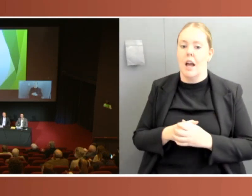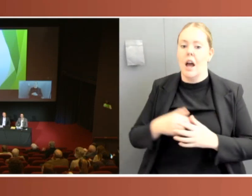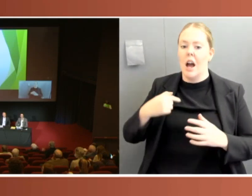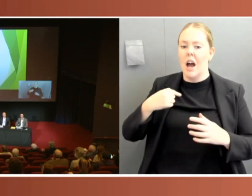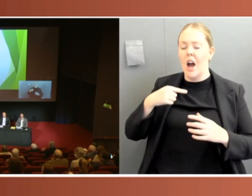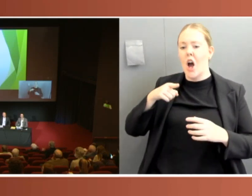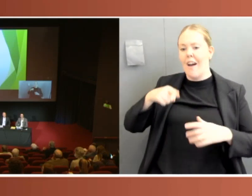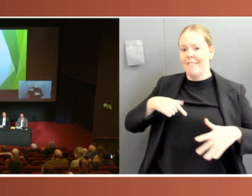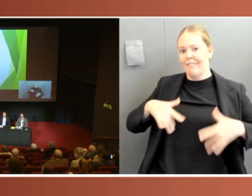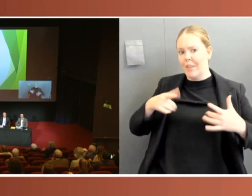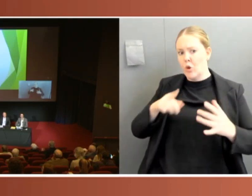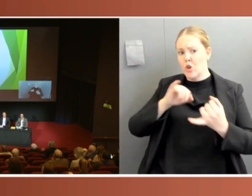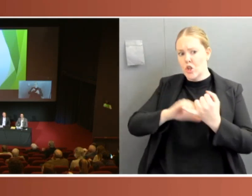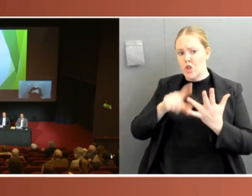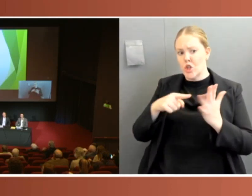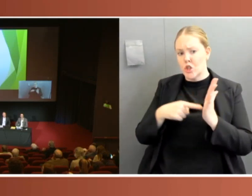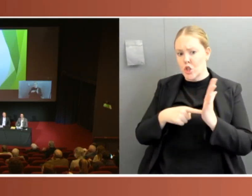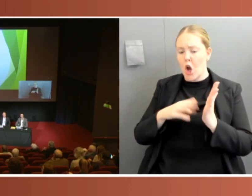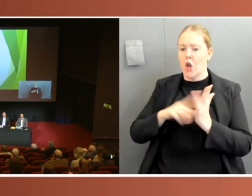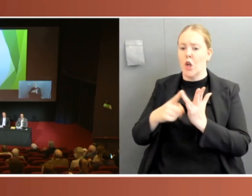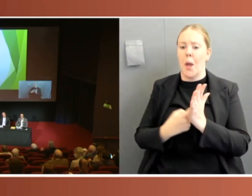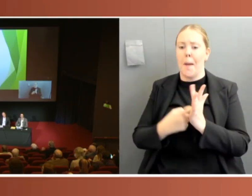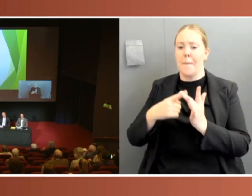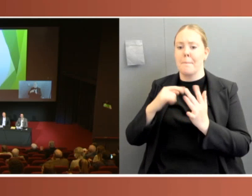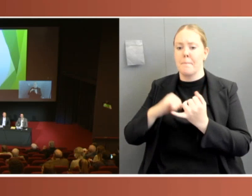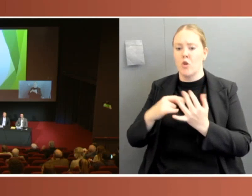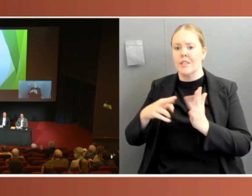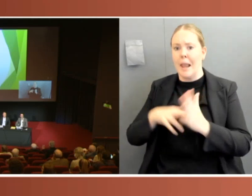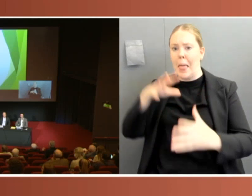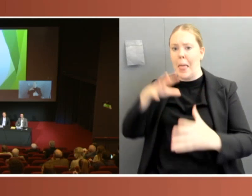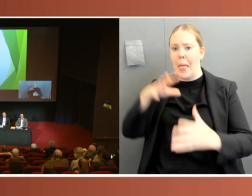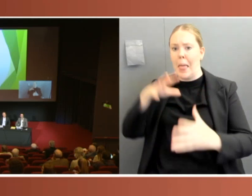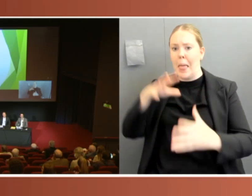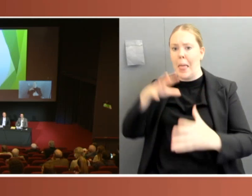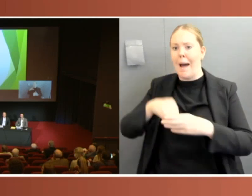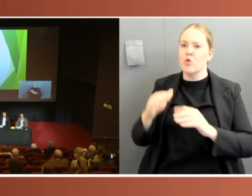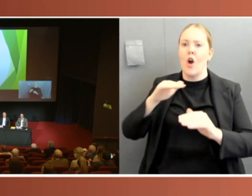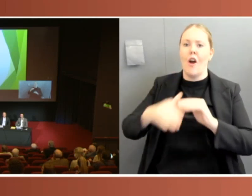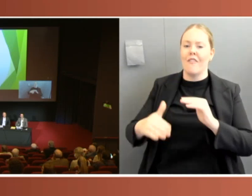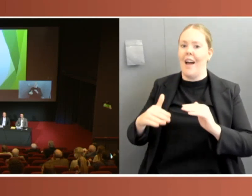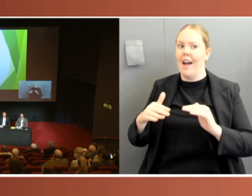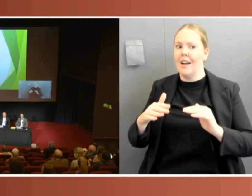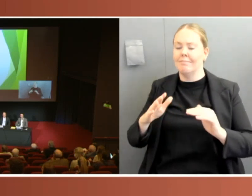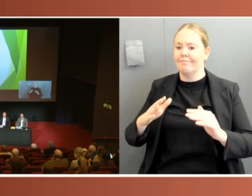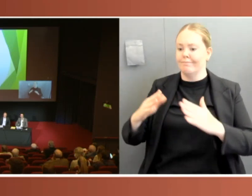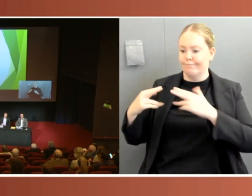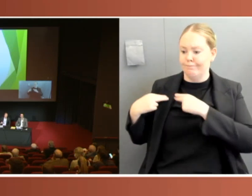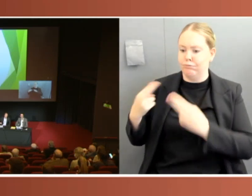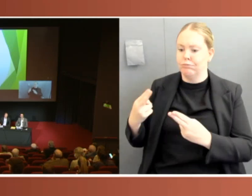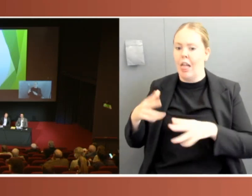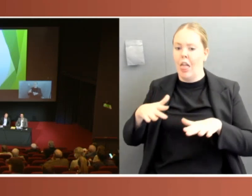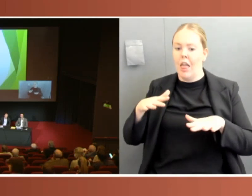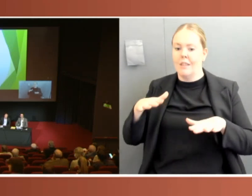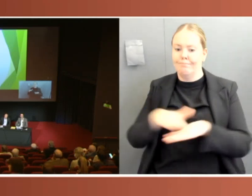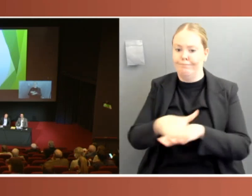a lack of accountability, lack of transparency and the culture of cover up for what it's worth.